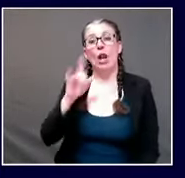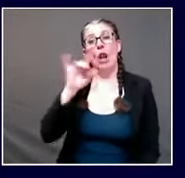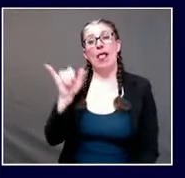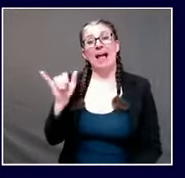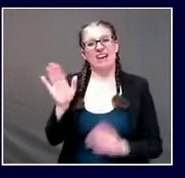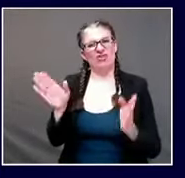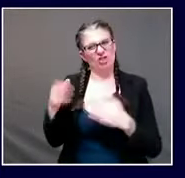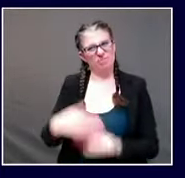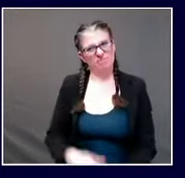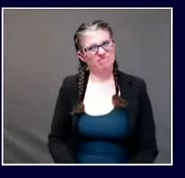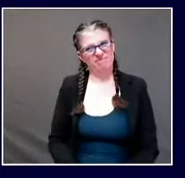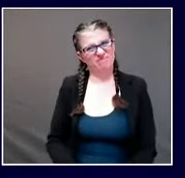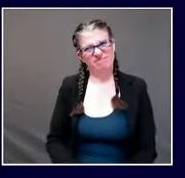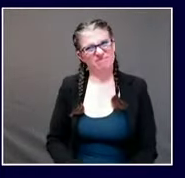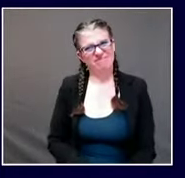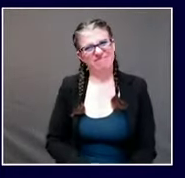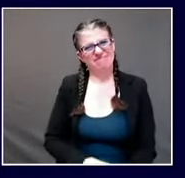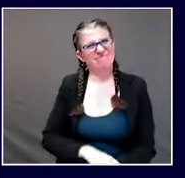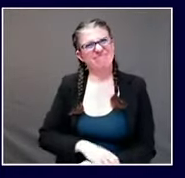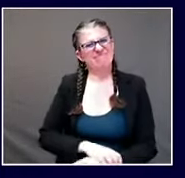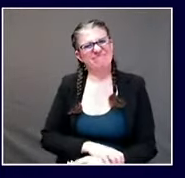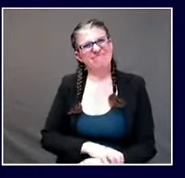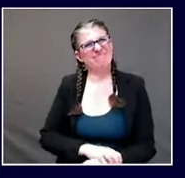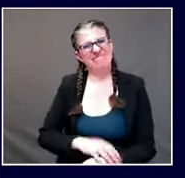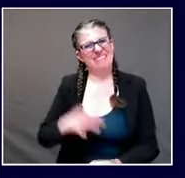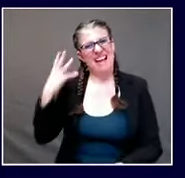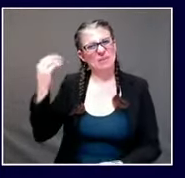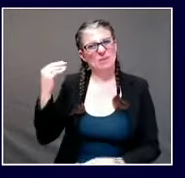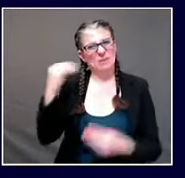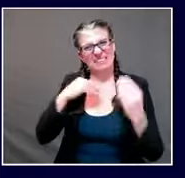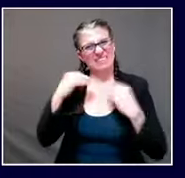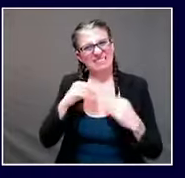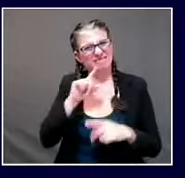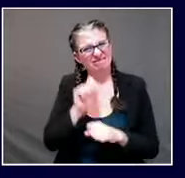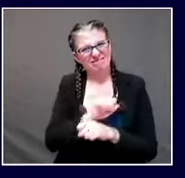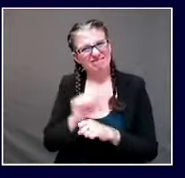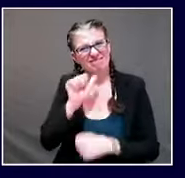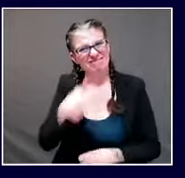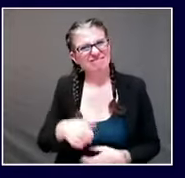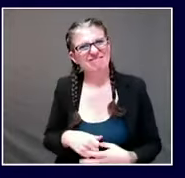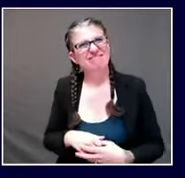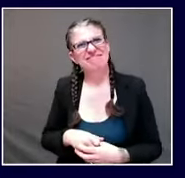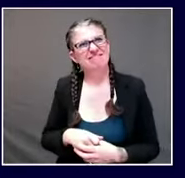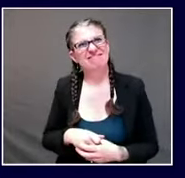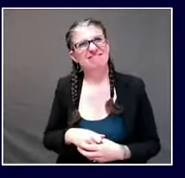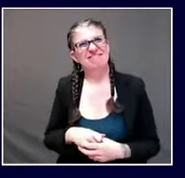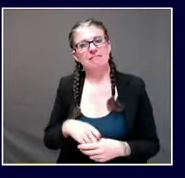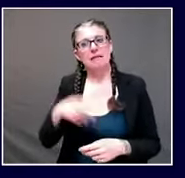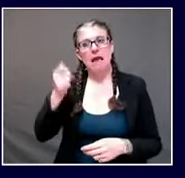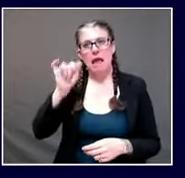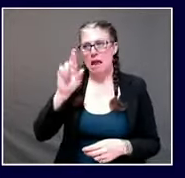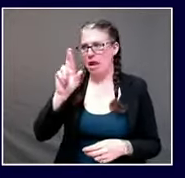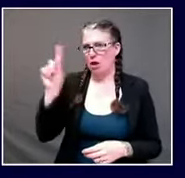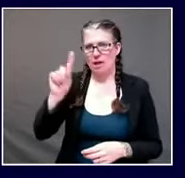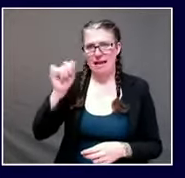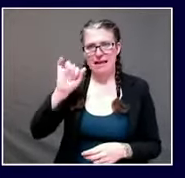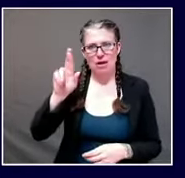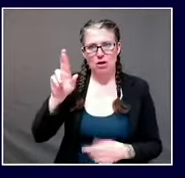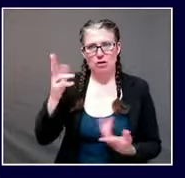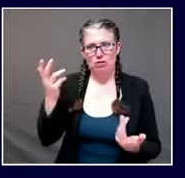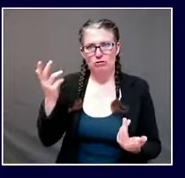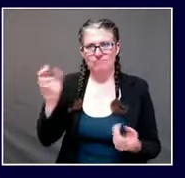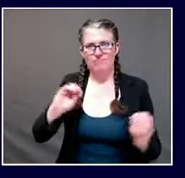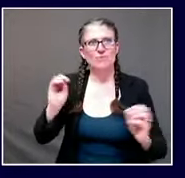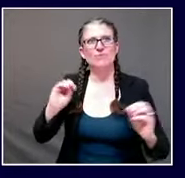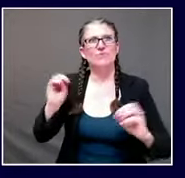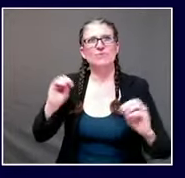ventilation potentially ultraviolet light more natural spacing those do not exist in those situations if